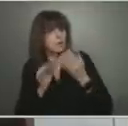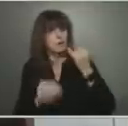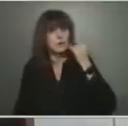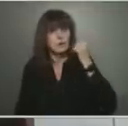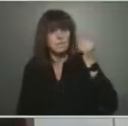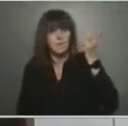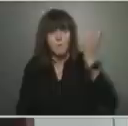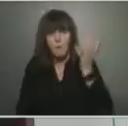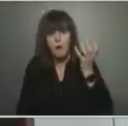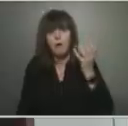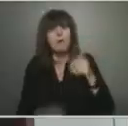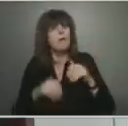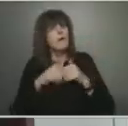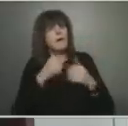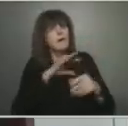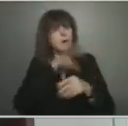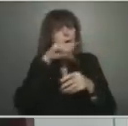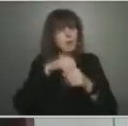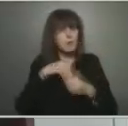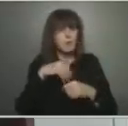passport system.